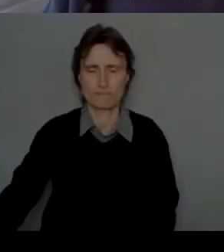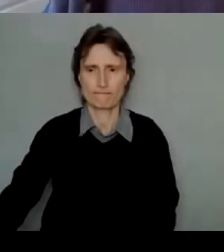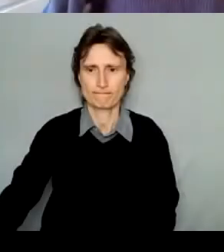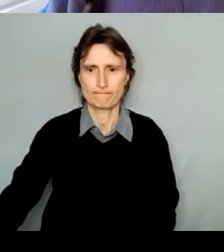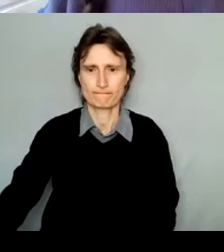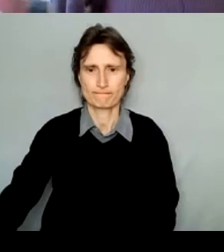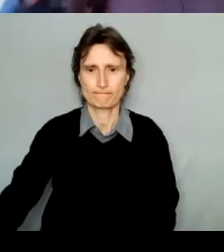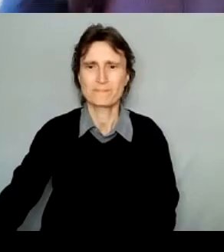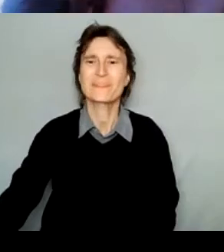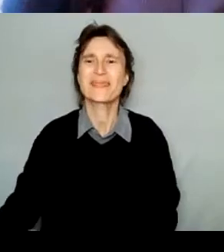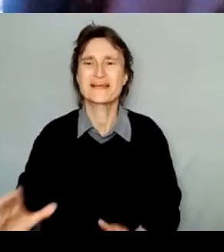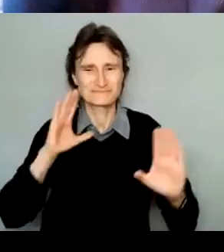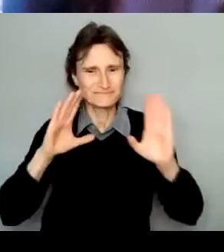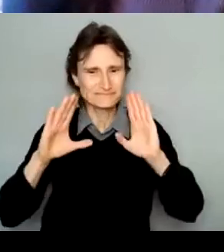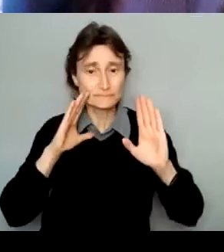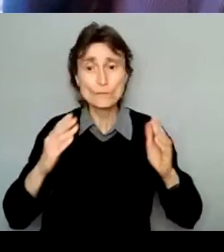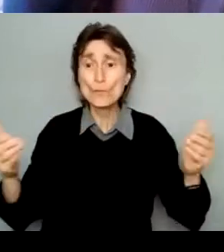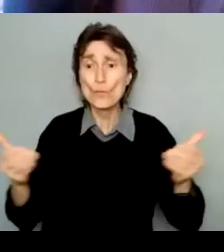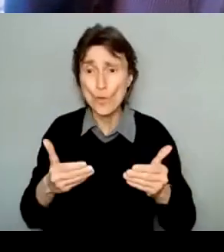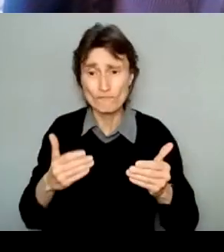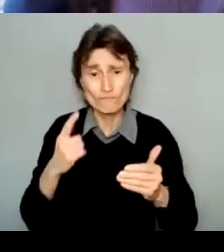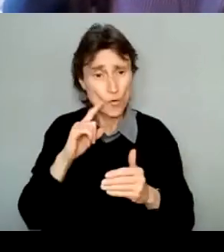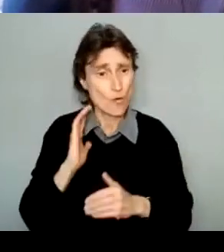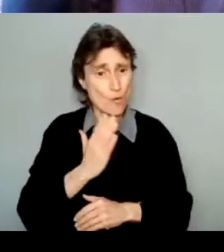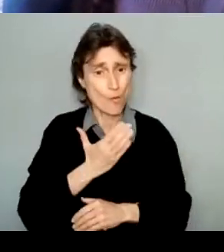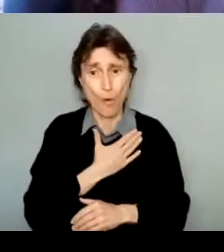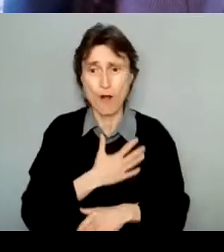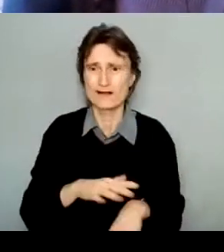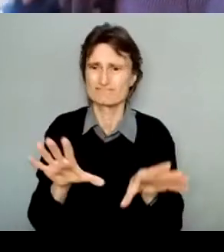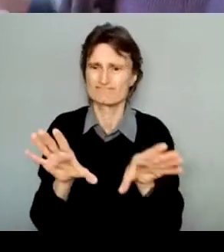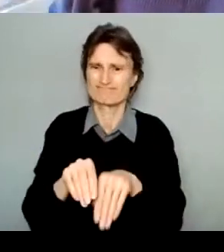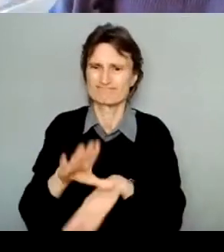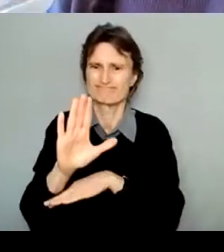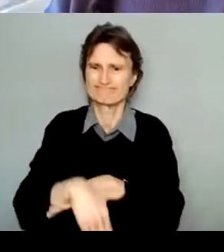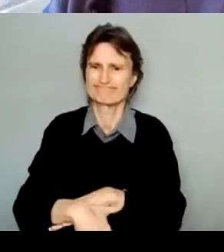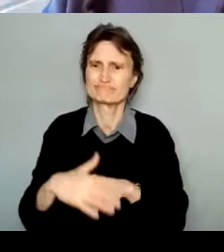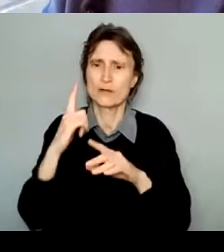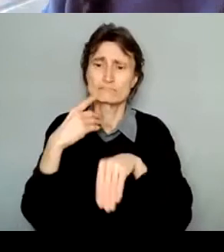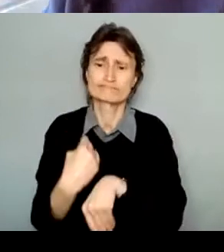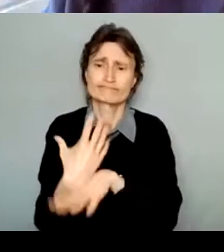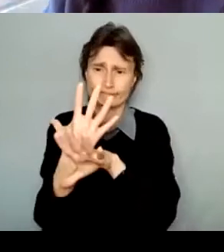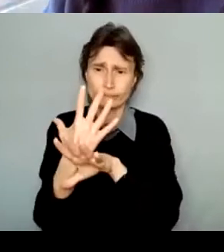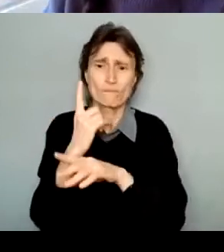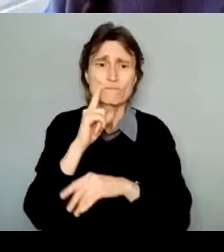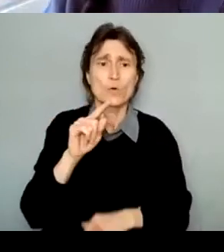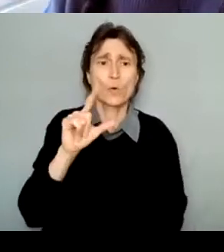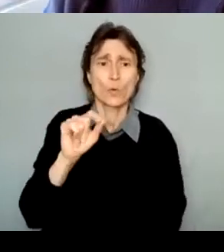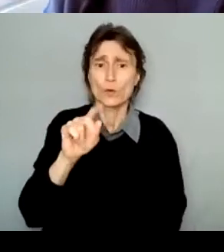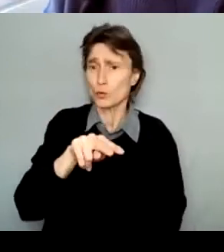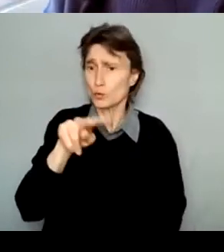All right, welcome to the online information session for the 2022 Project Grant Program for Individuals and Collectives.